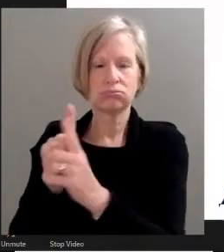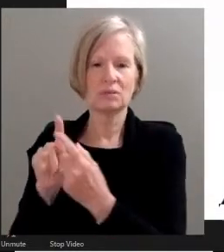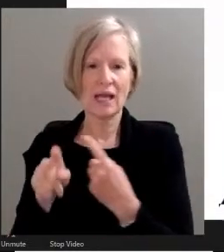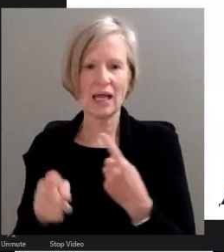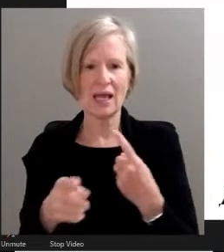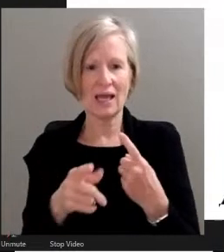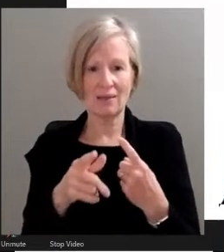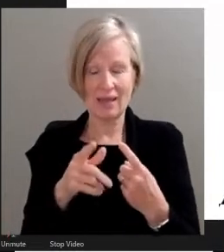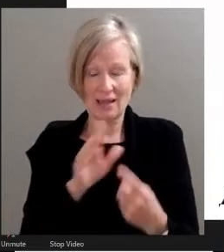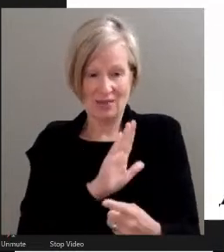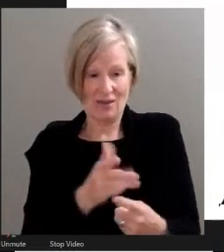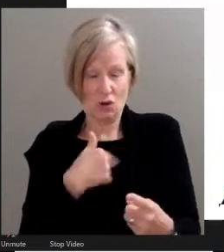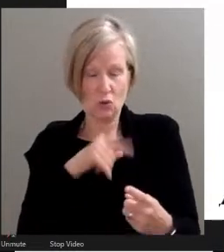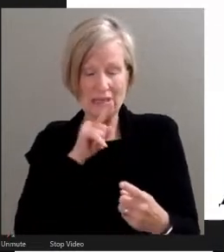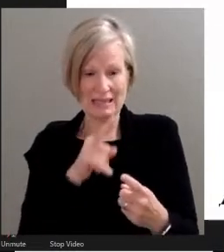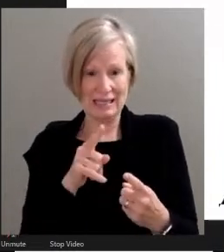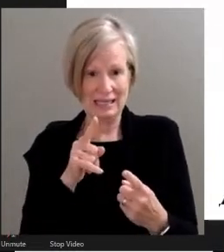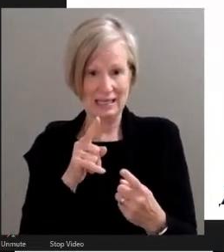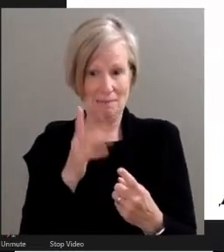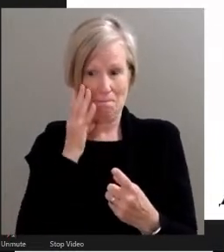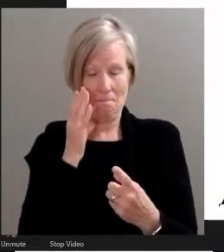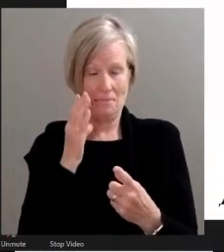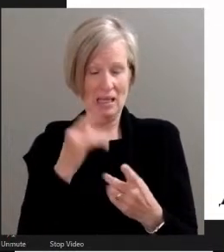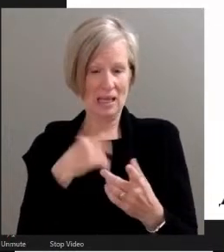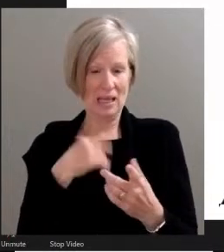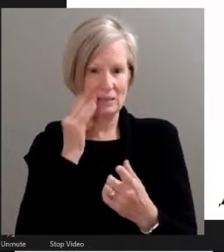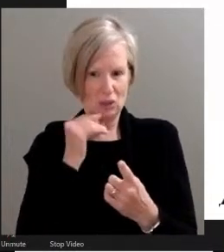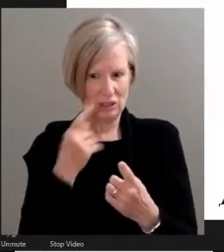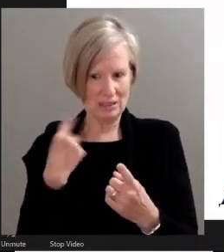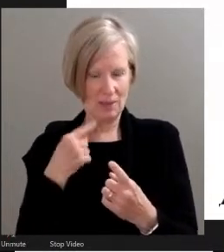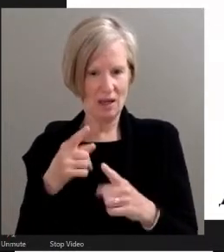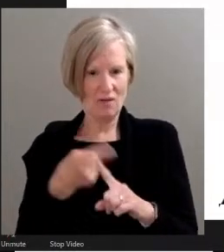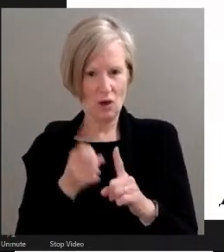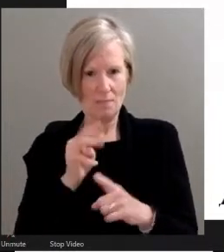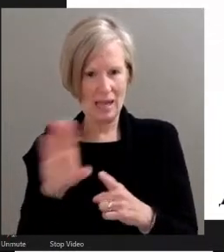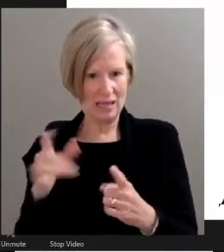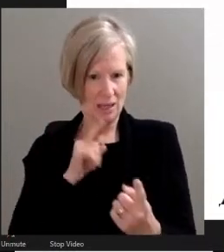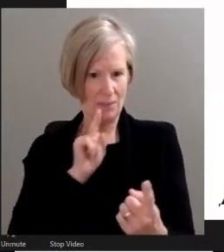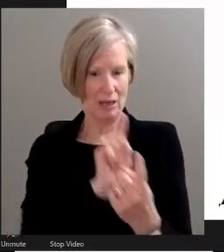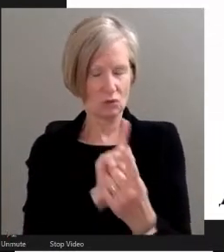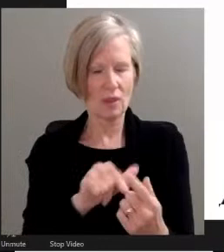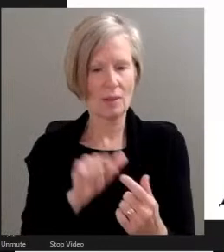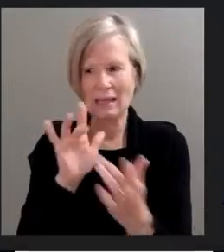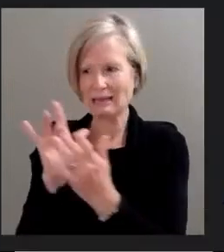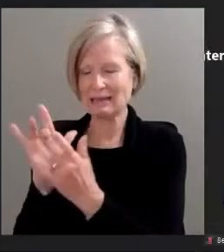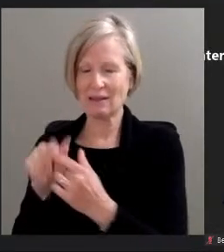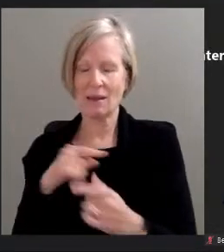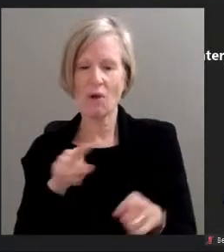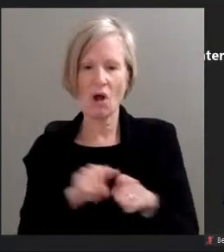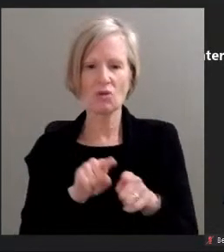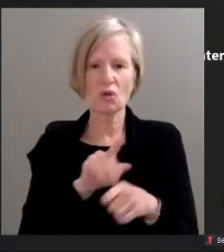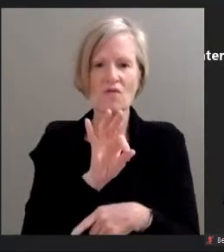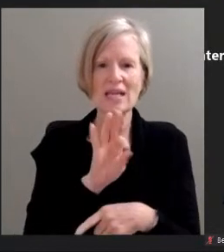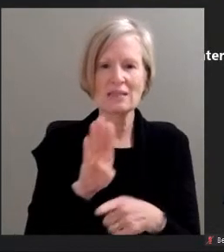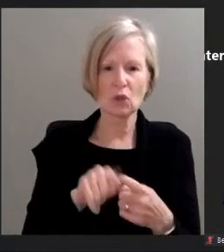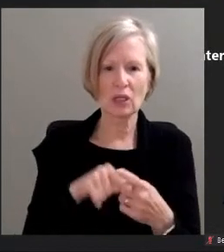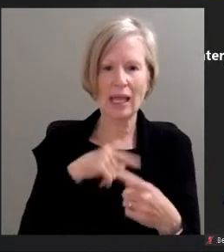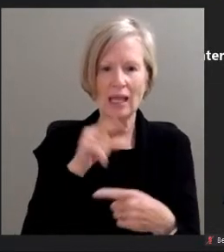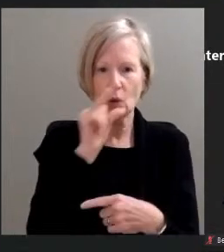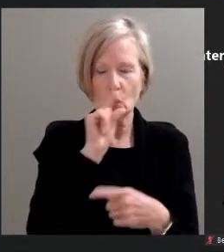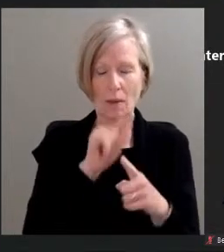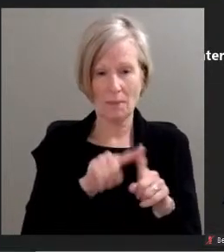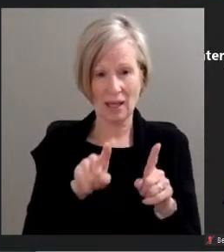to them. And in regards to I'm also running Facebook ads. I'm also doing Google. But for me, hitting the doors is a